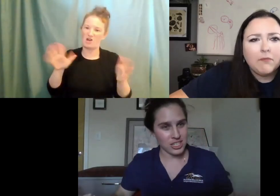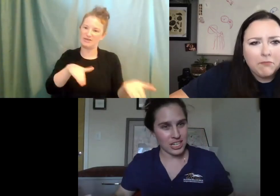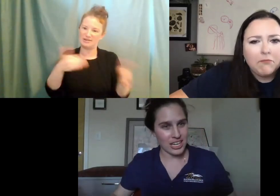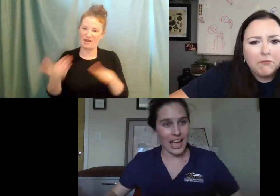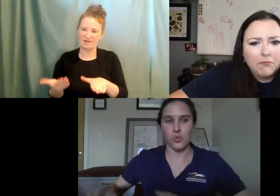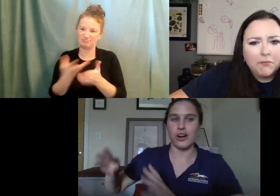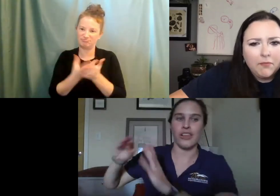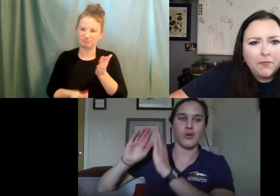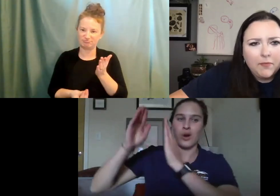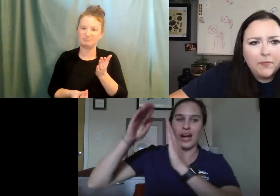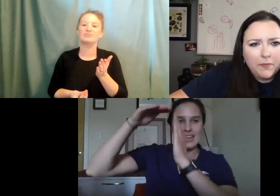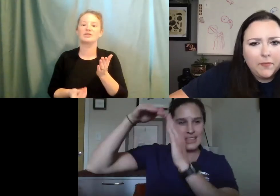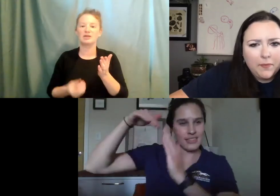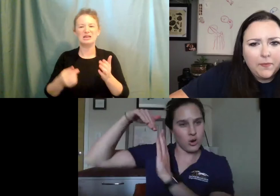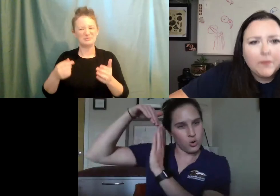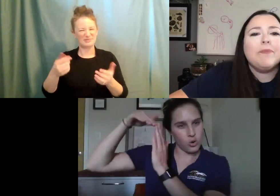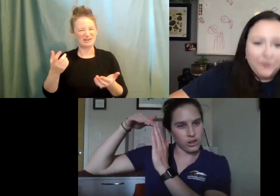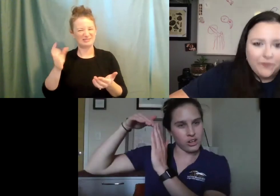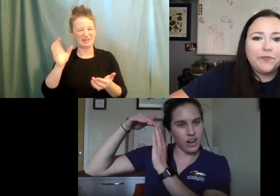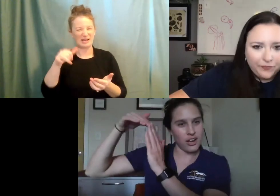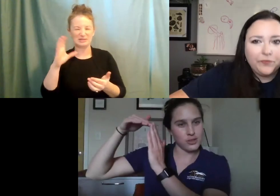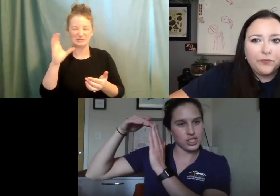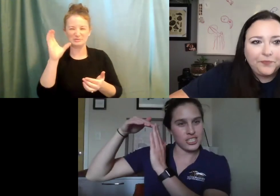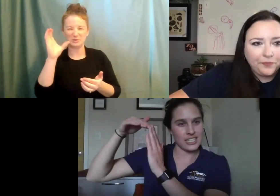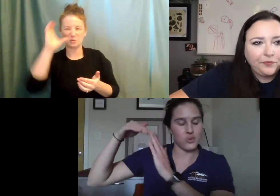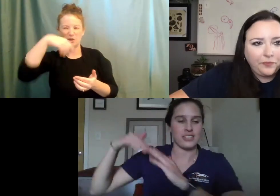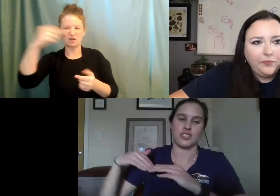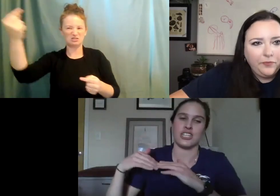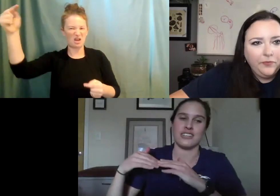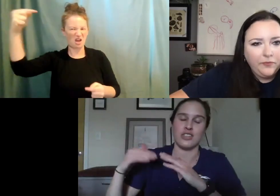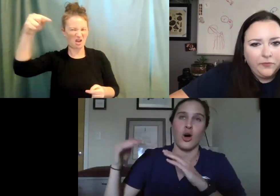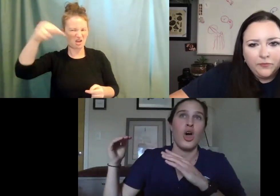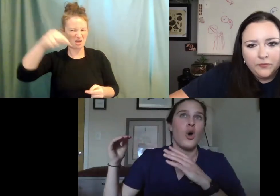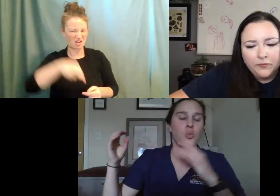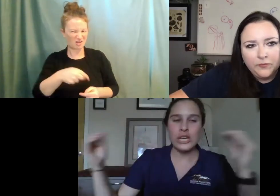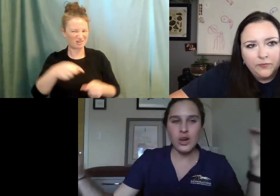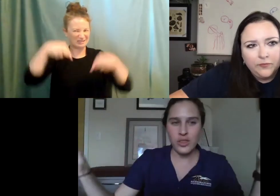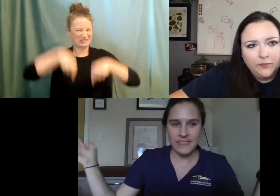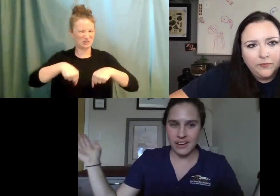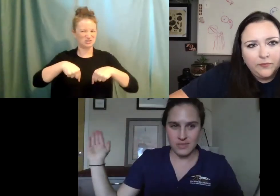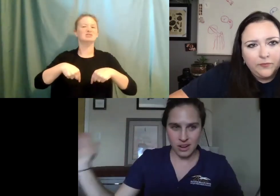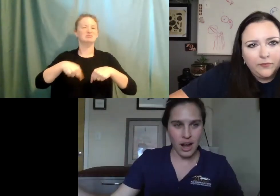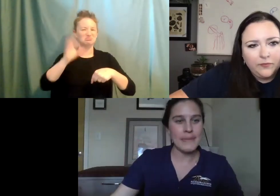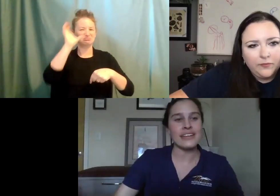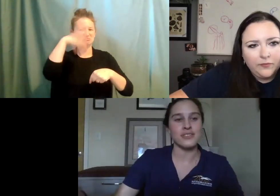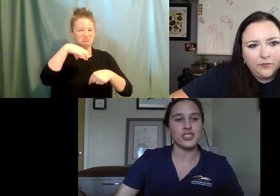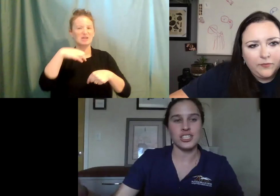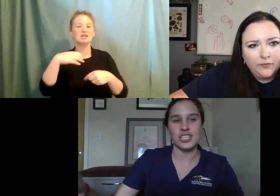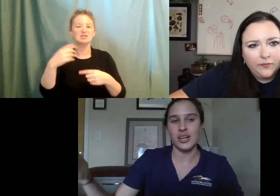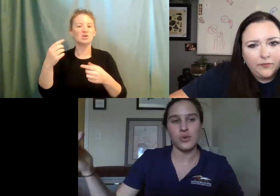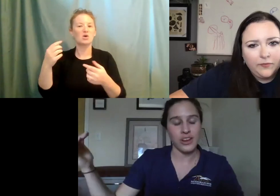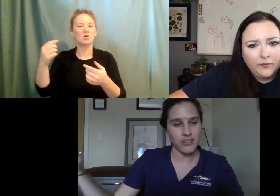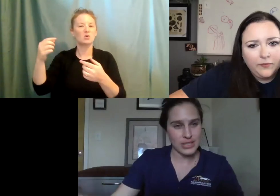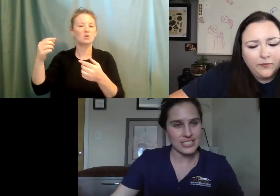West Virginia and we are like right in the corner of Virginia into West Virginia. So we know that they're, they're coming into